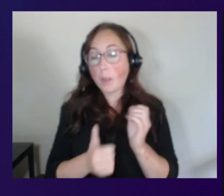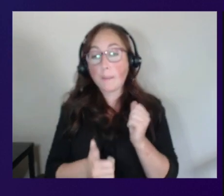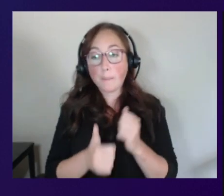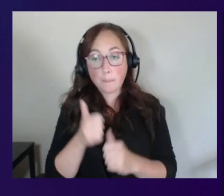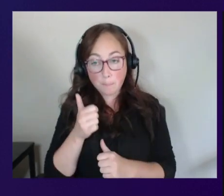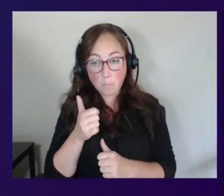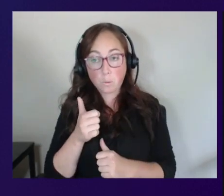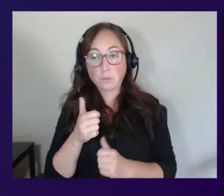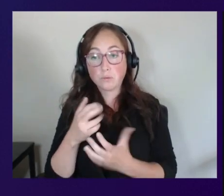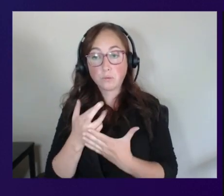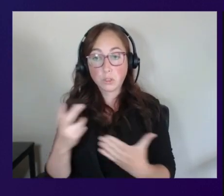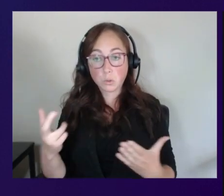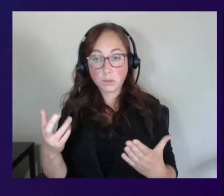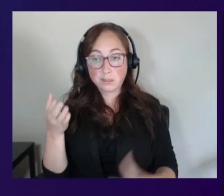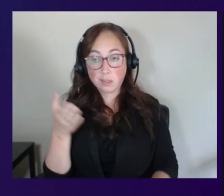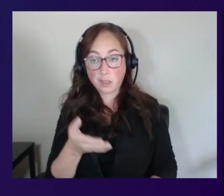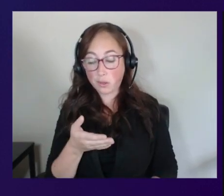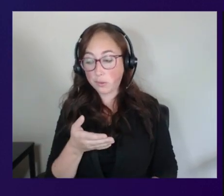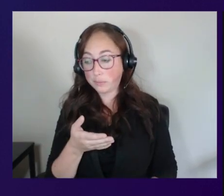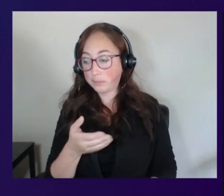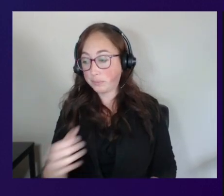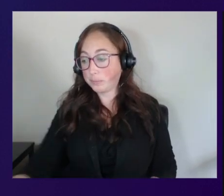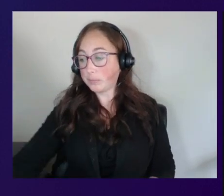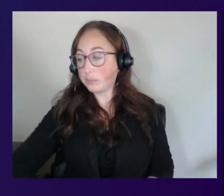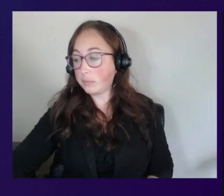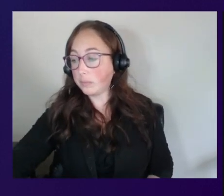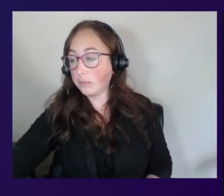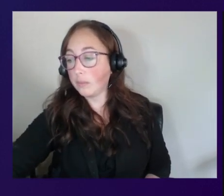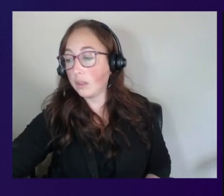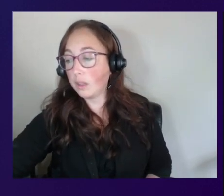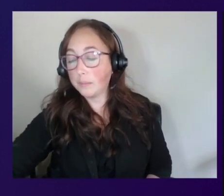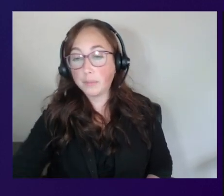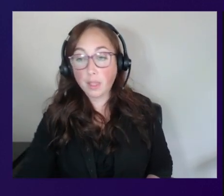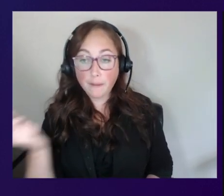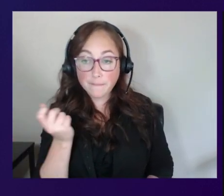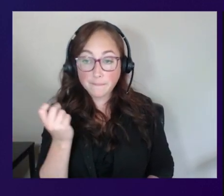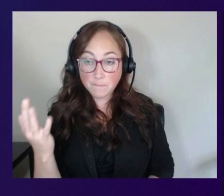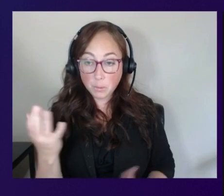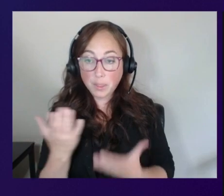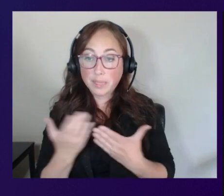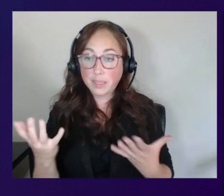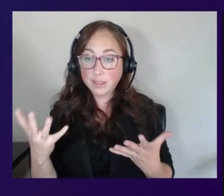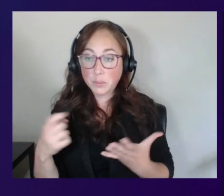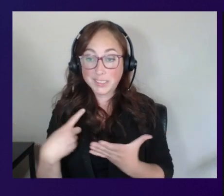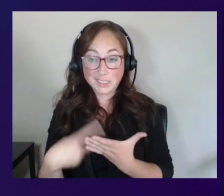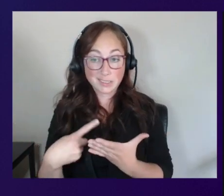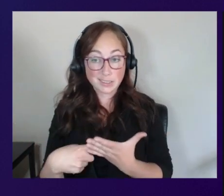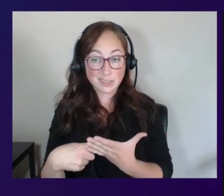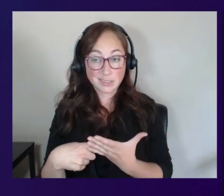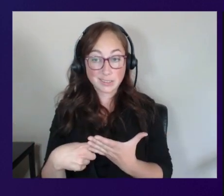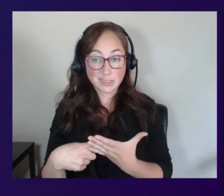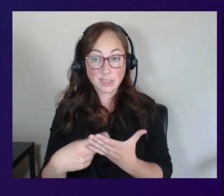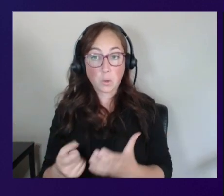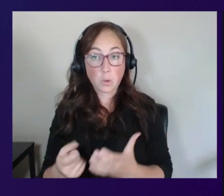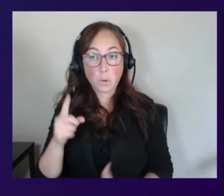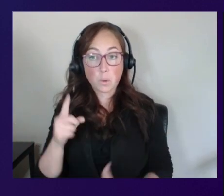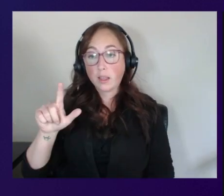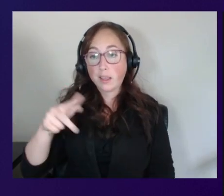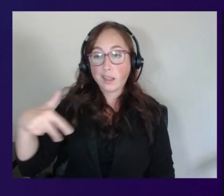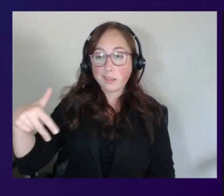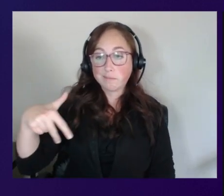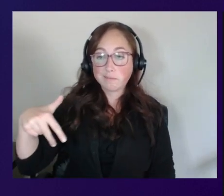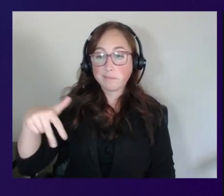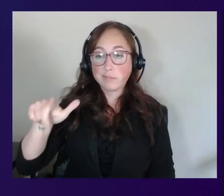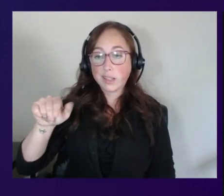resources are and so a couple of things I want to talk about here one would be uh lambda and so I